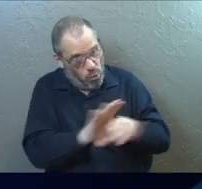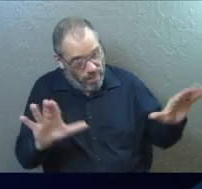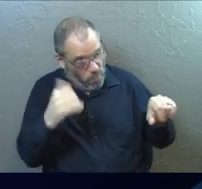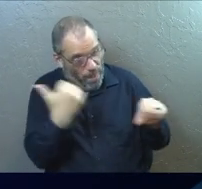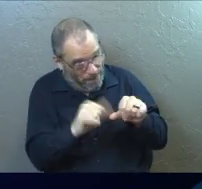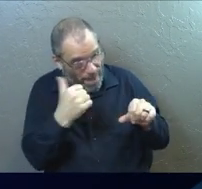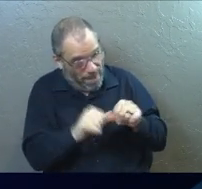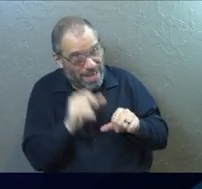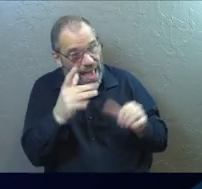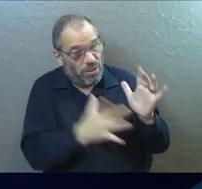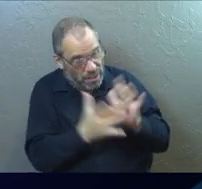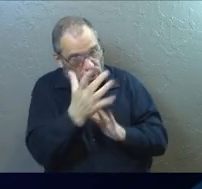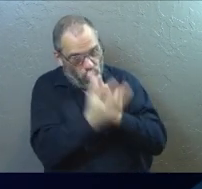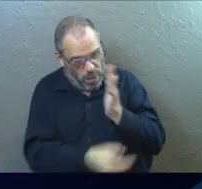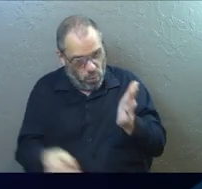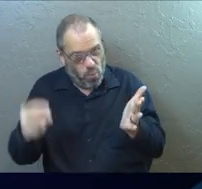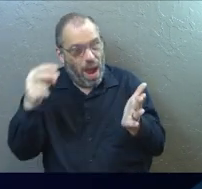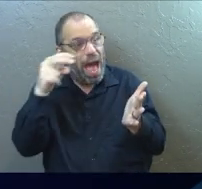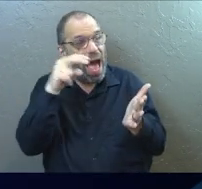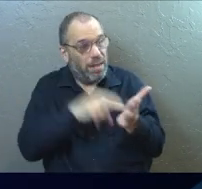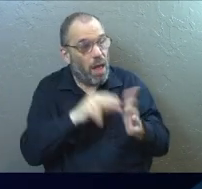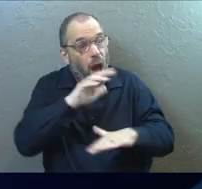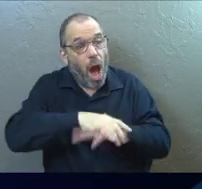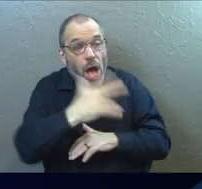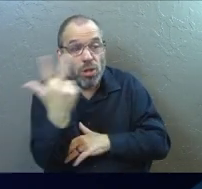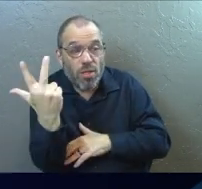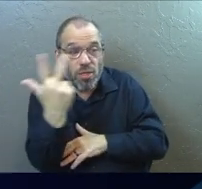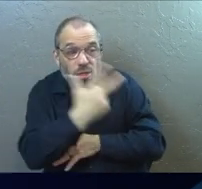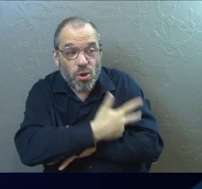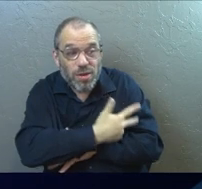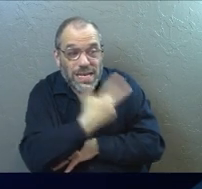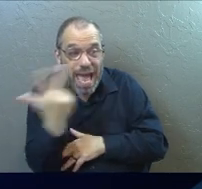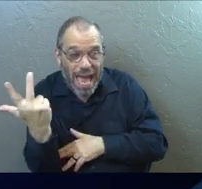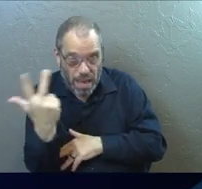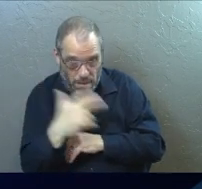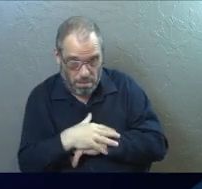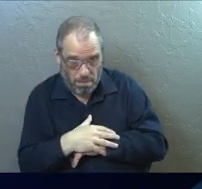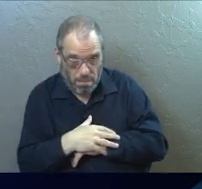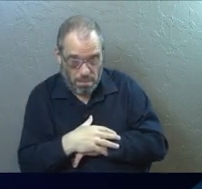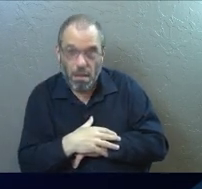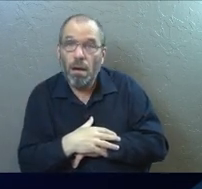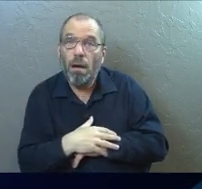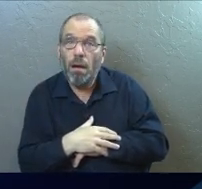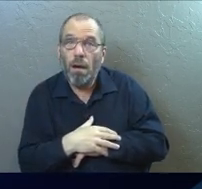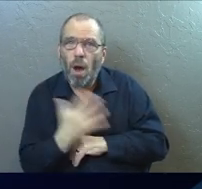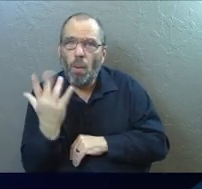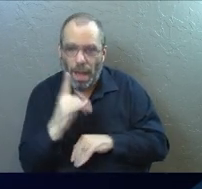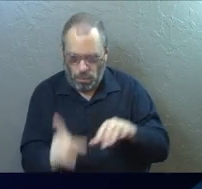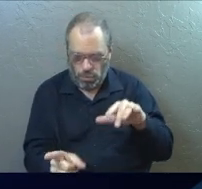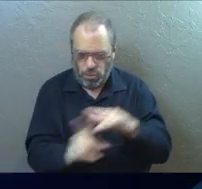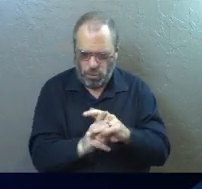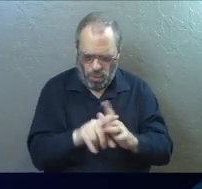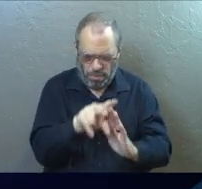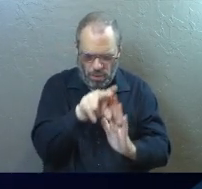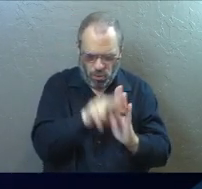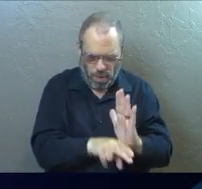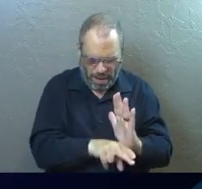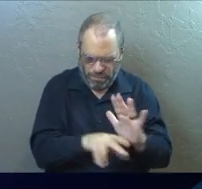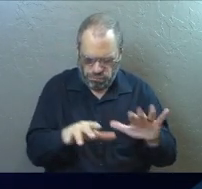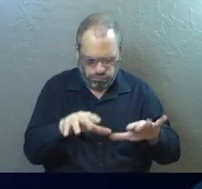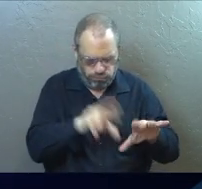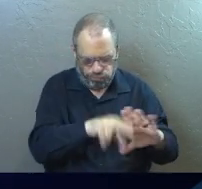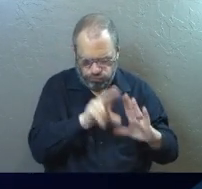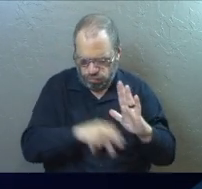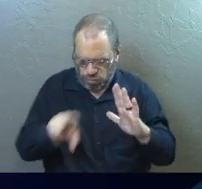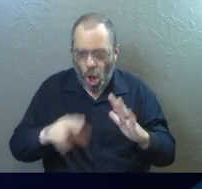and that he would rise again on the third day. Why would you come to a graveyard looking